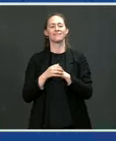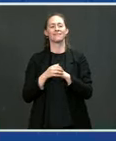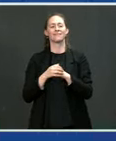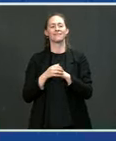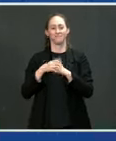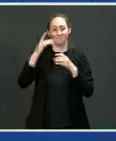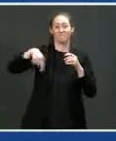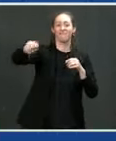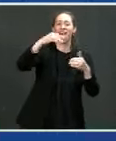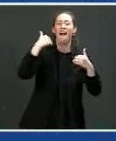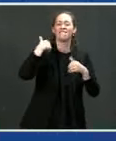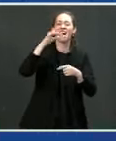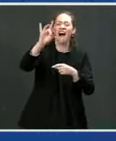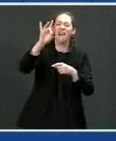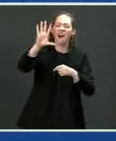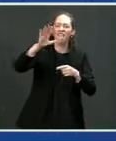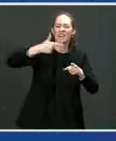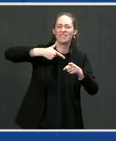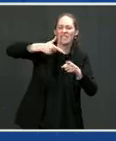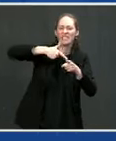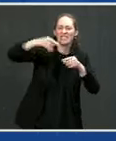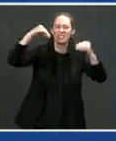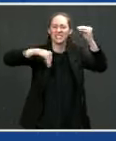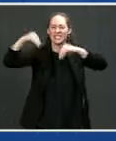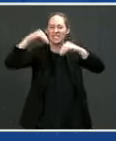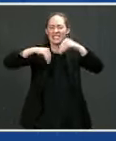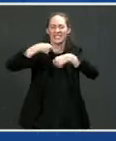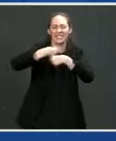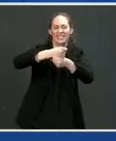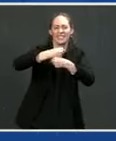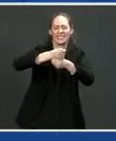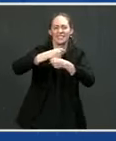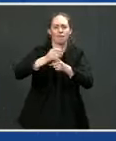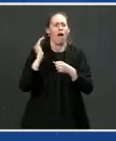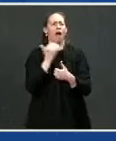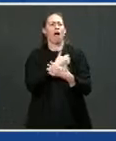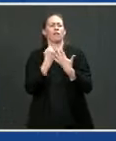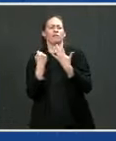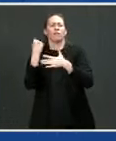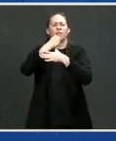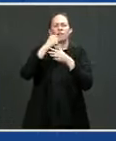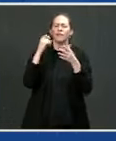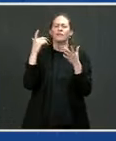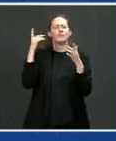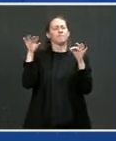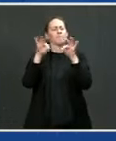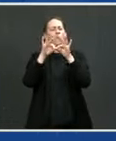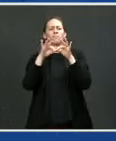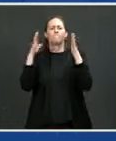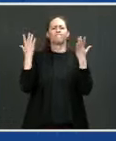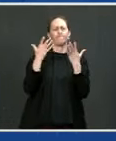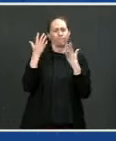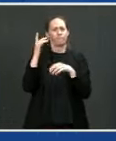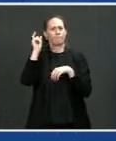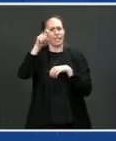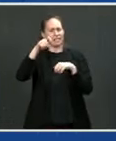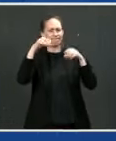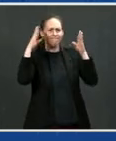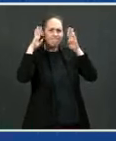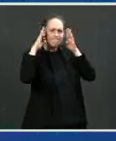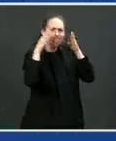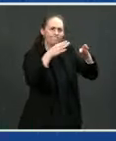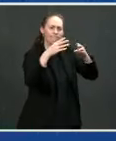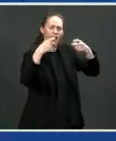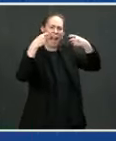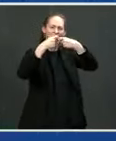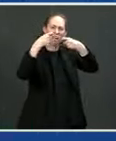We're the number one builder of electric transit buses in North America. We've sold over a thousand of them. And as a matter